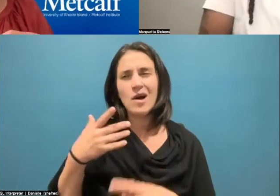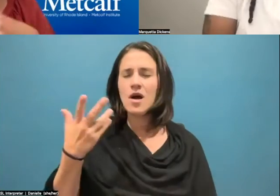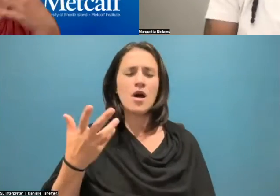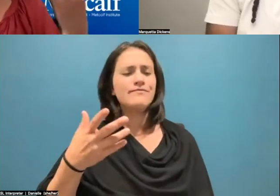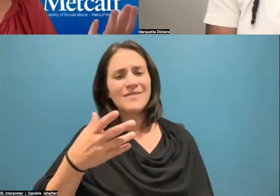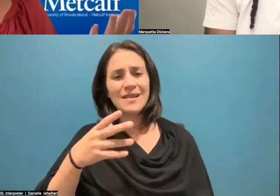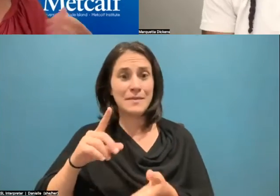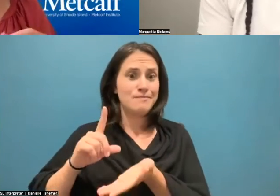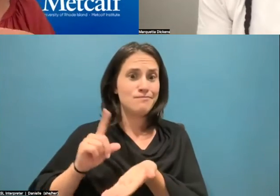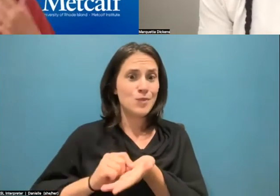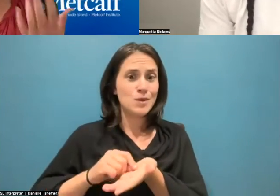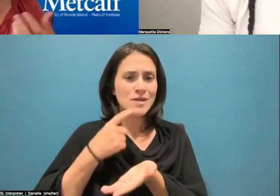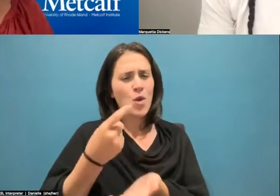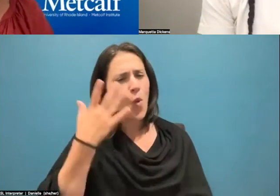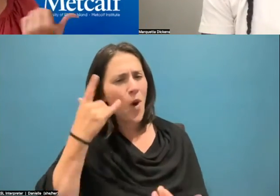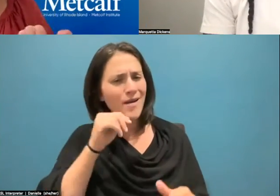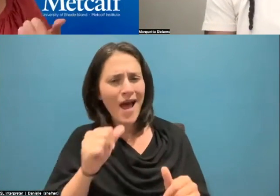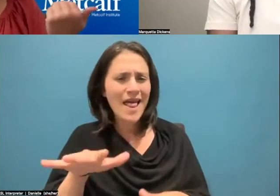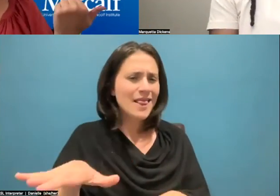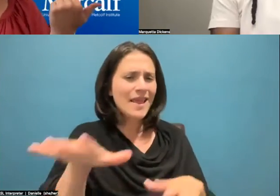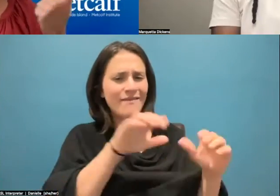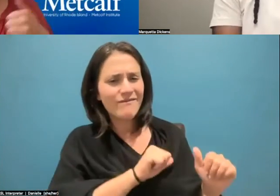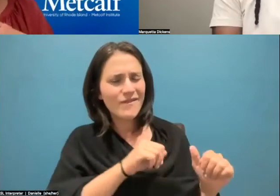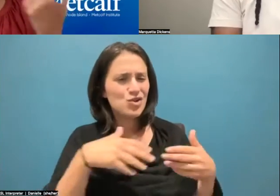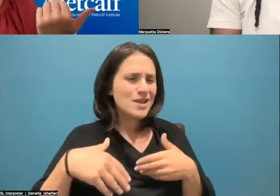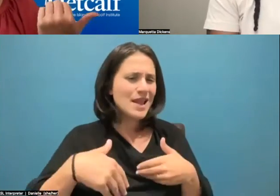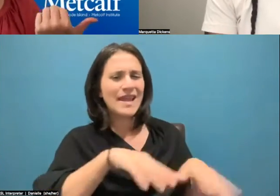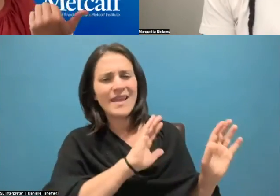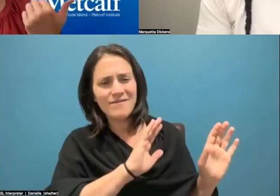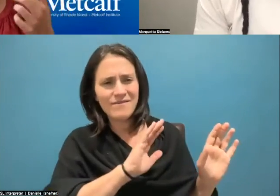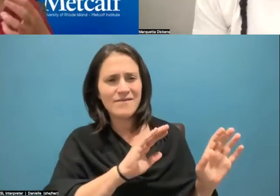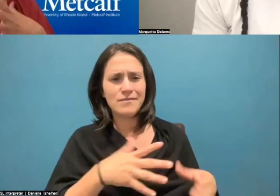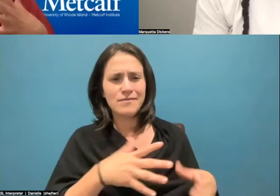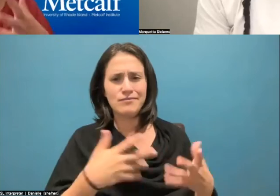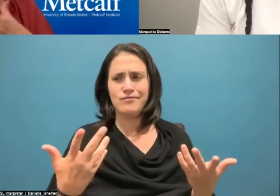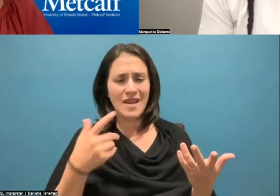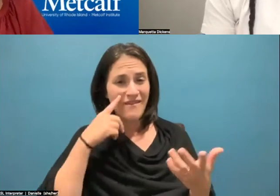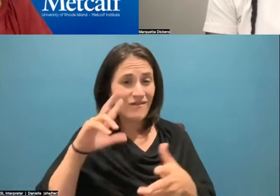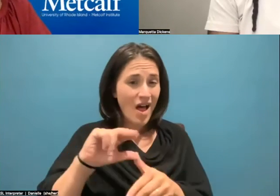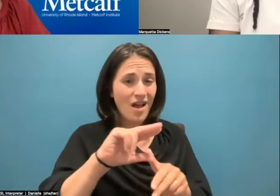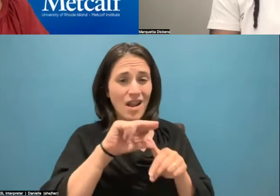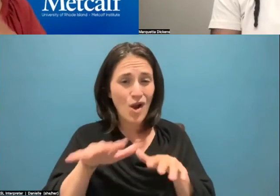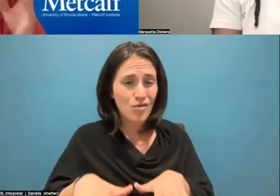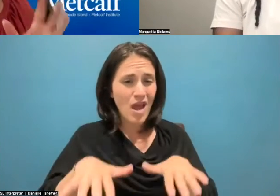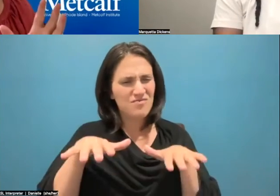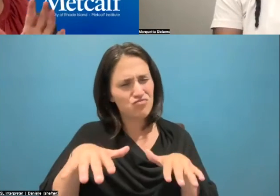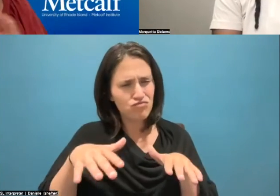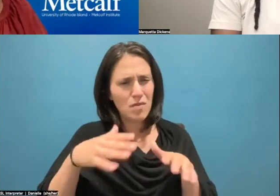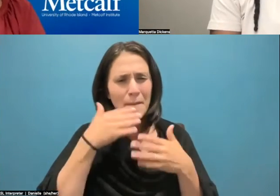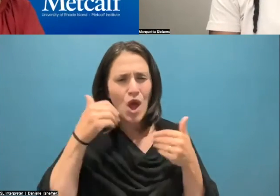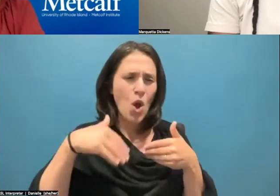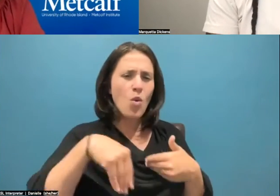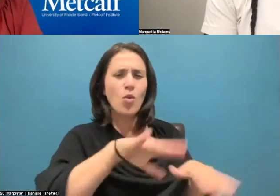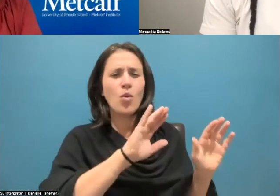go? If it keeps flooding, if there's hurricanes, why not just, you know, up and leave? Tell me a bit more about sort of what that's been